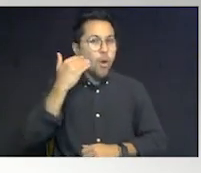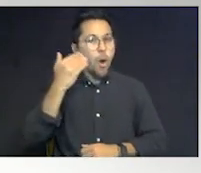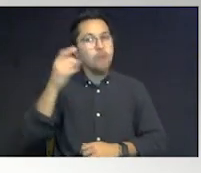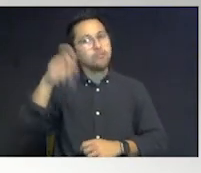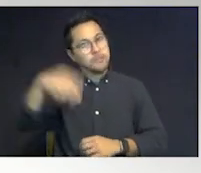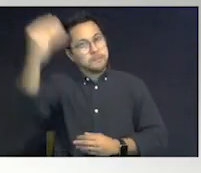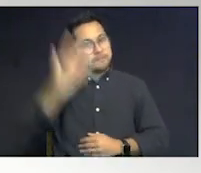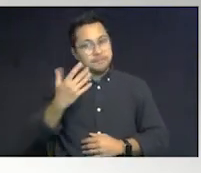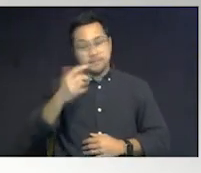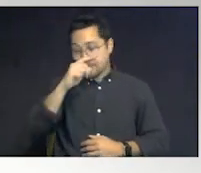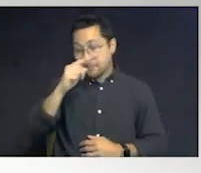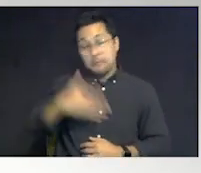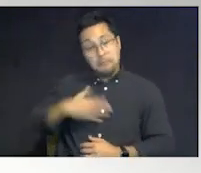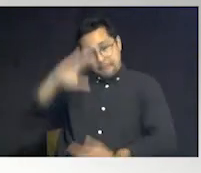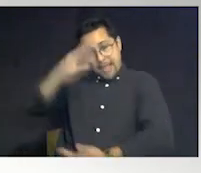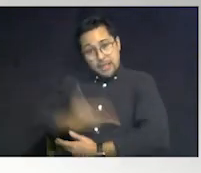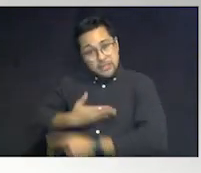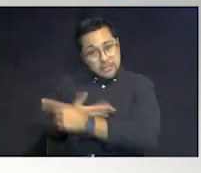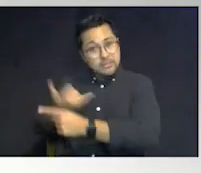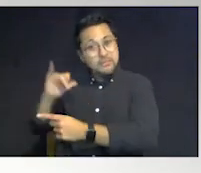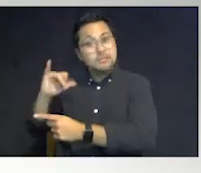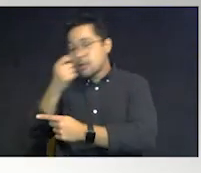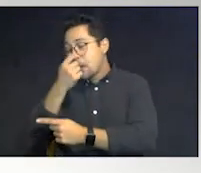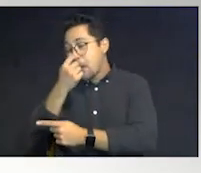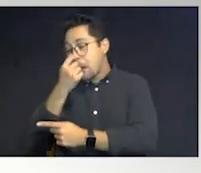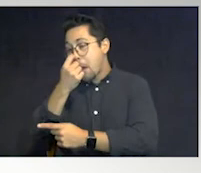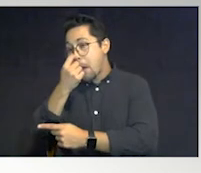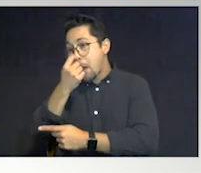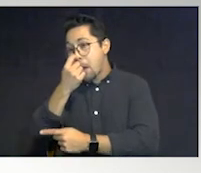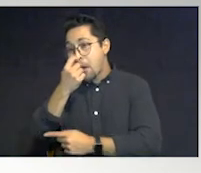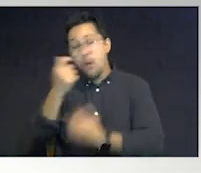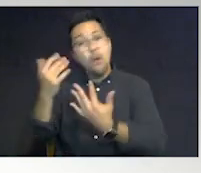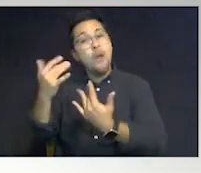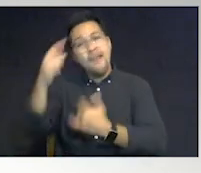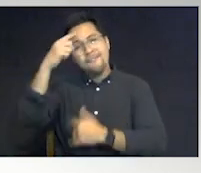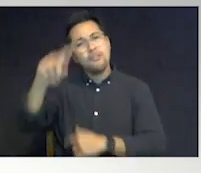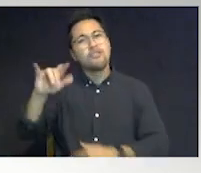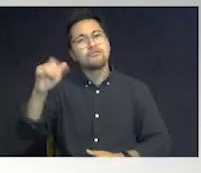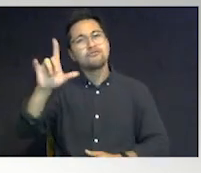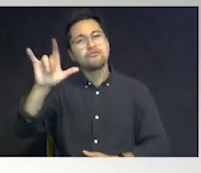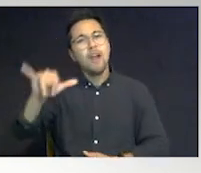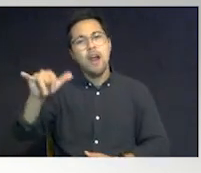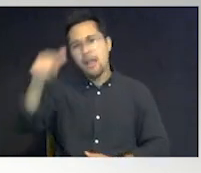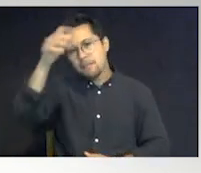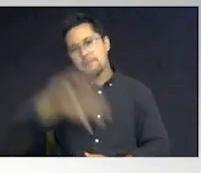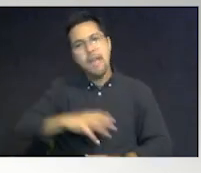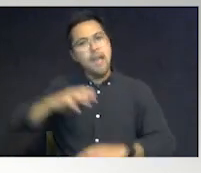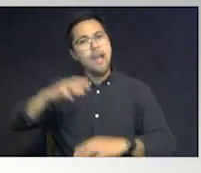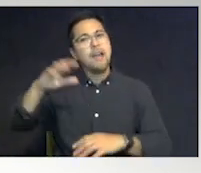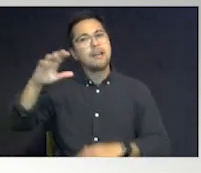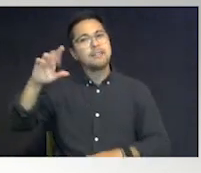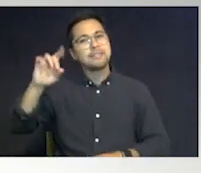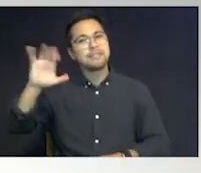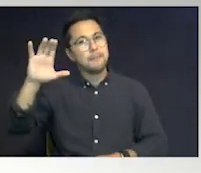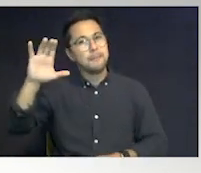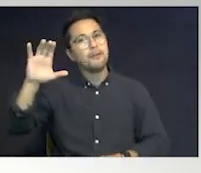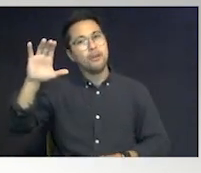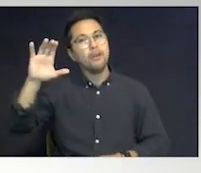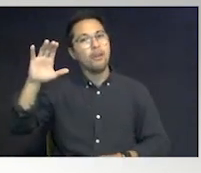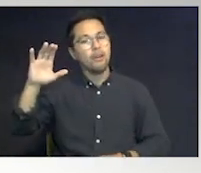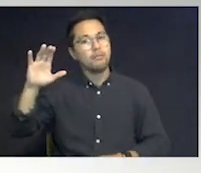still waits for the Jolly Man on December to bring him his toys.